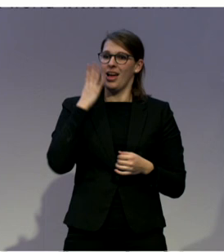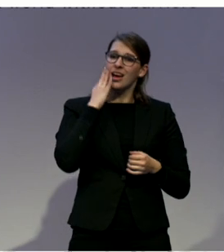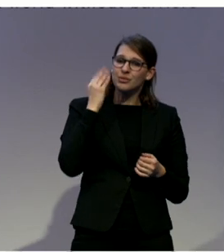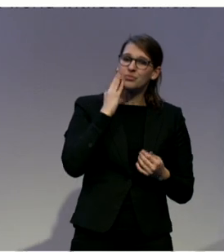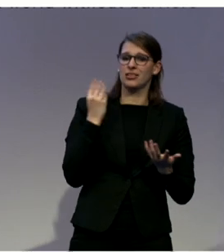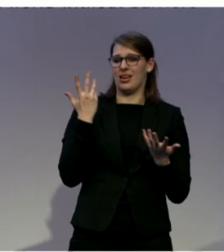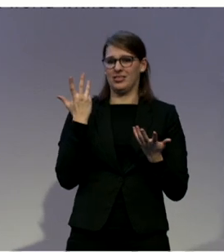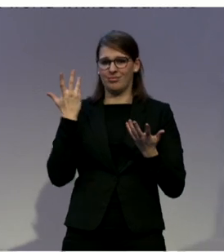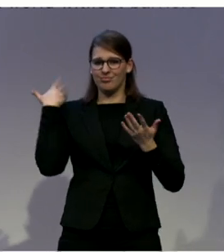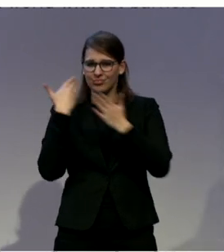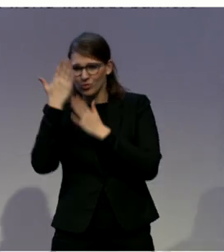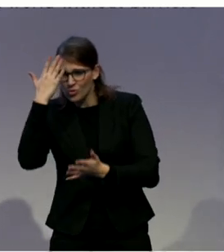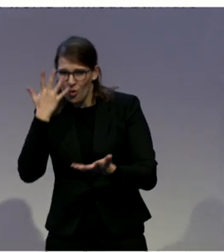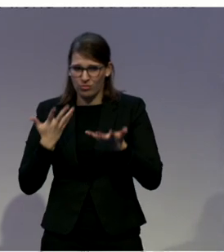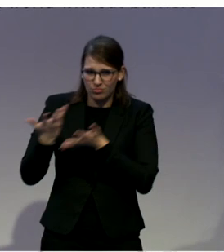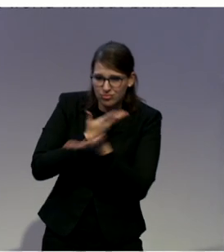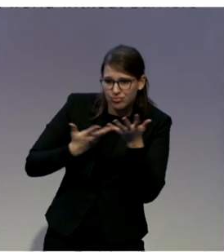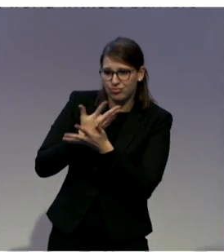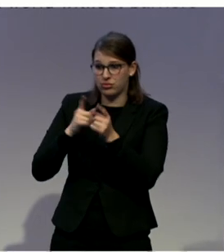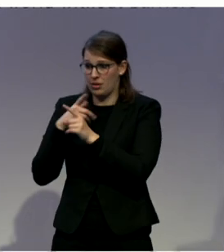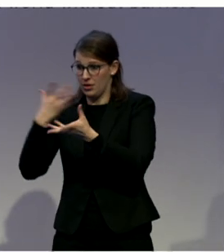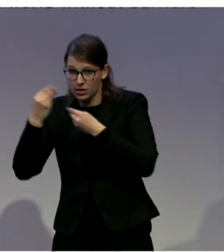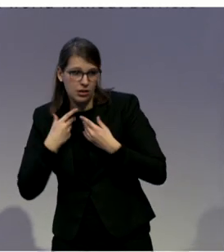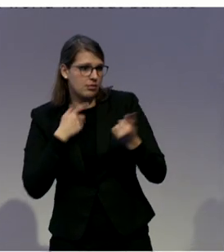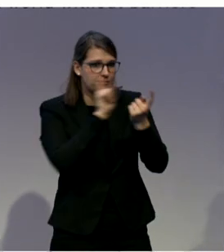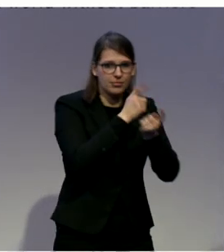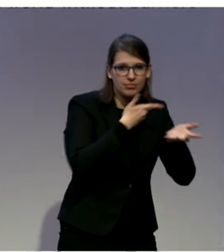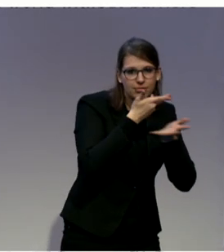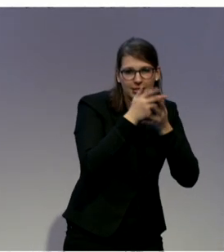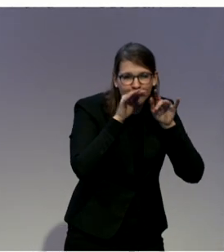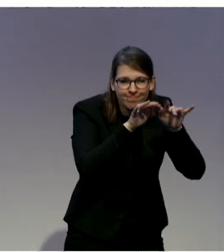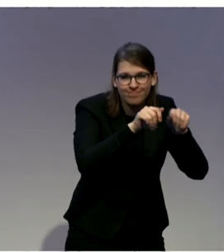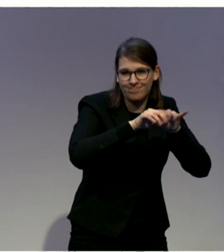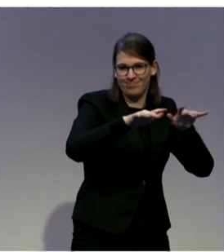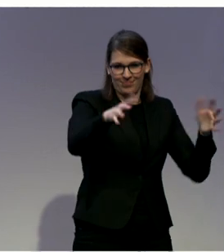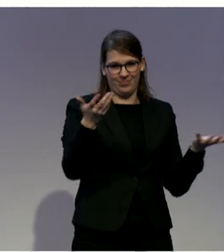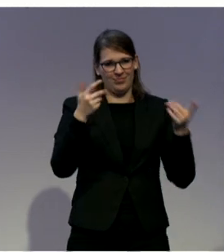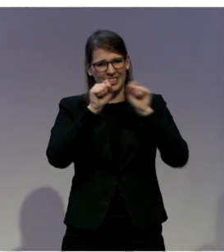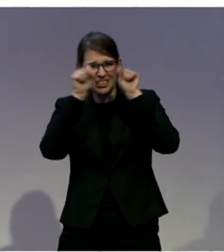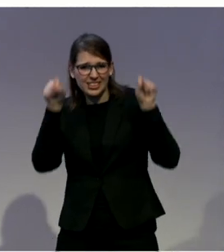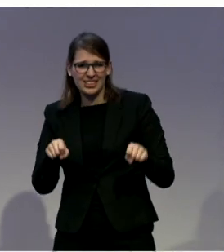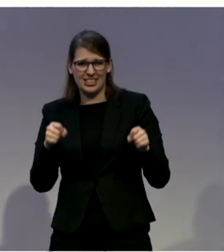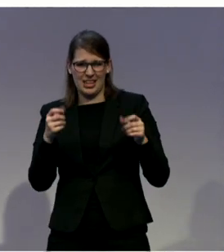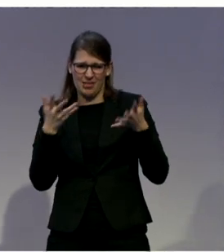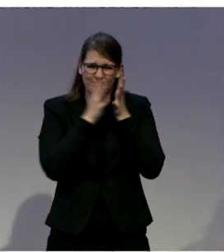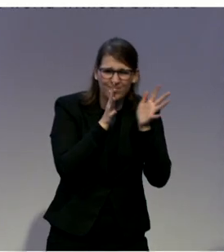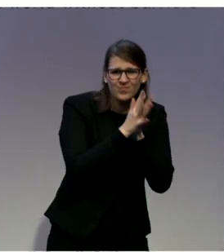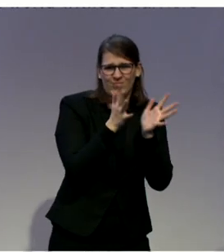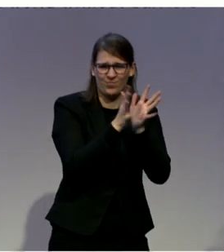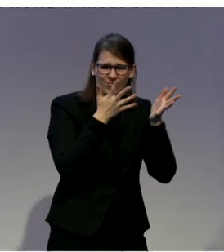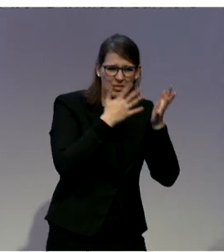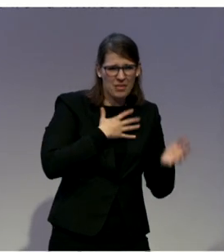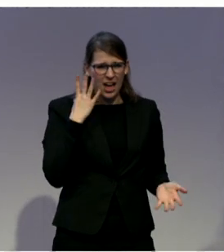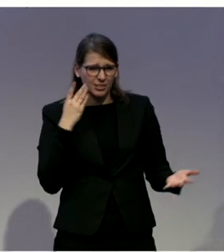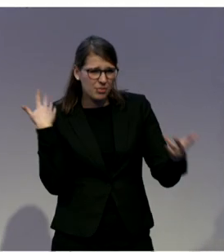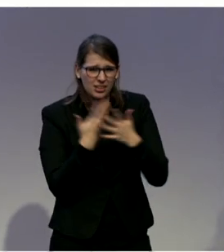convincing families that this is doable. It's essential in terms of actually the systems change work as well. There's a need to correct, to create a protected